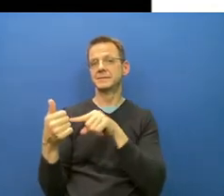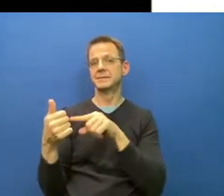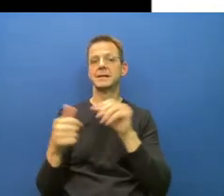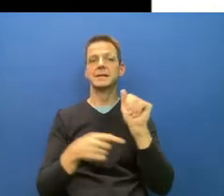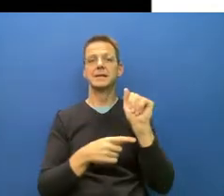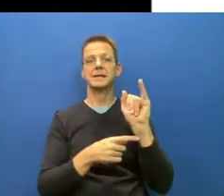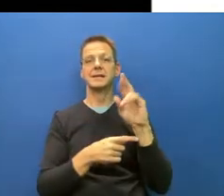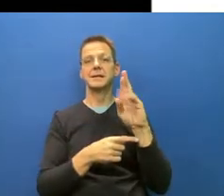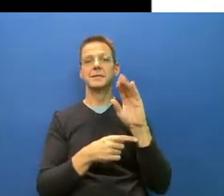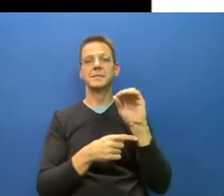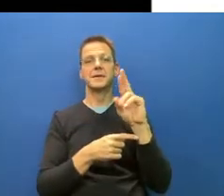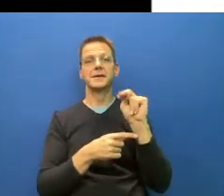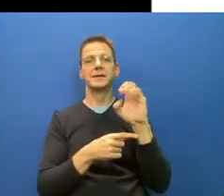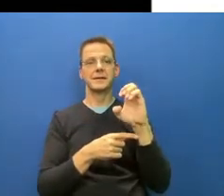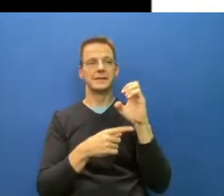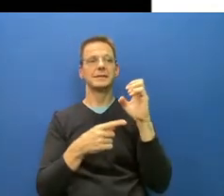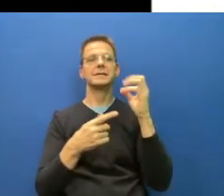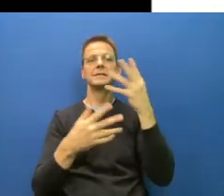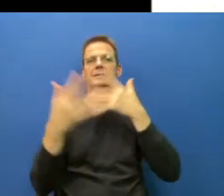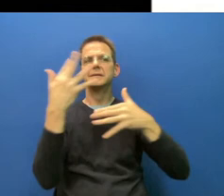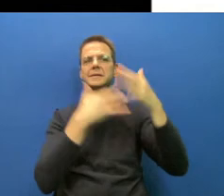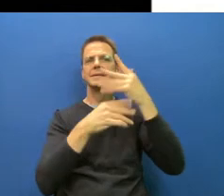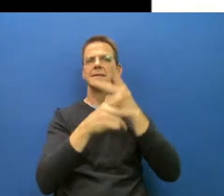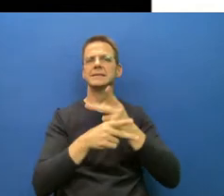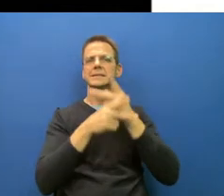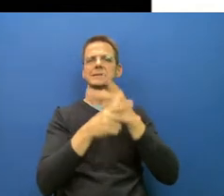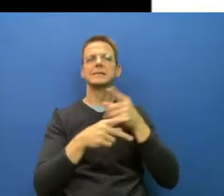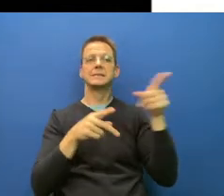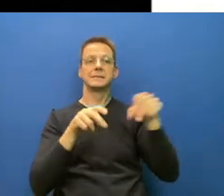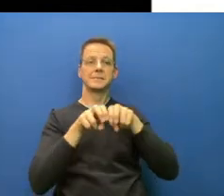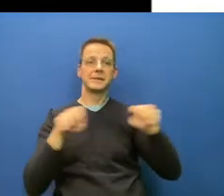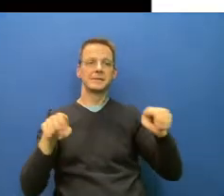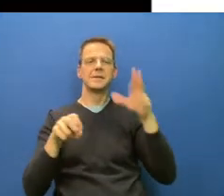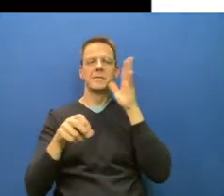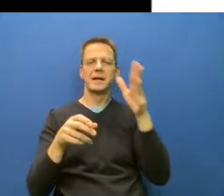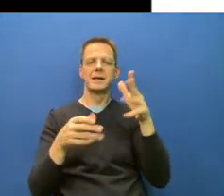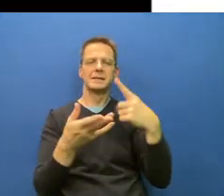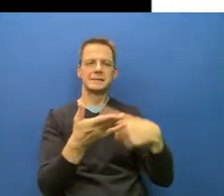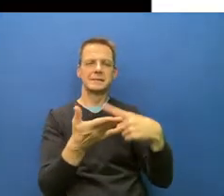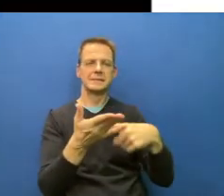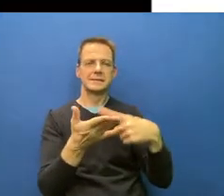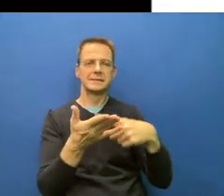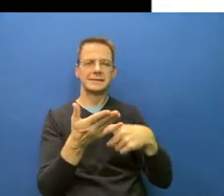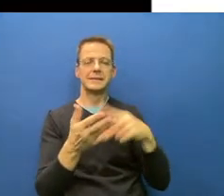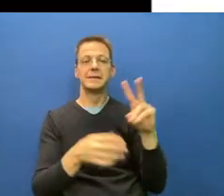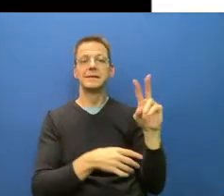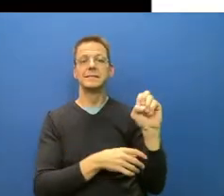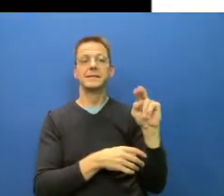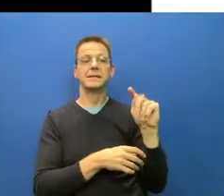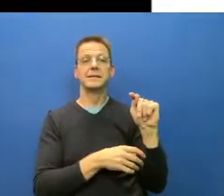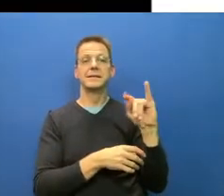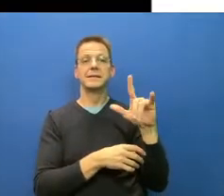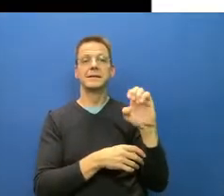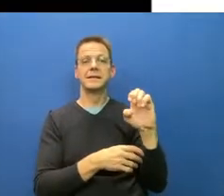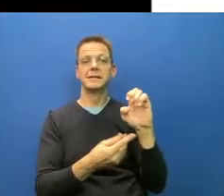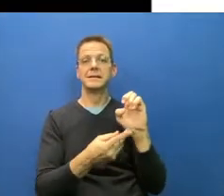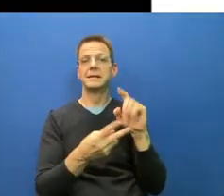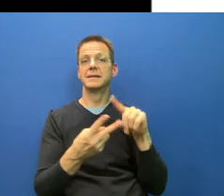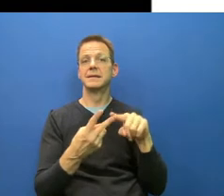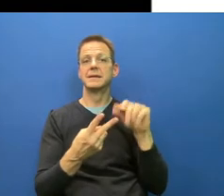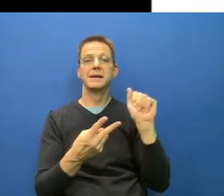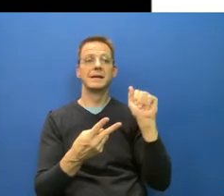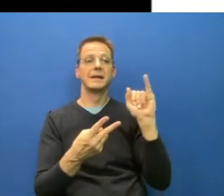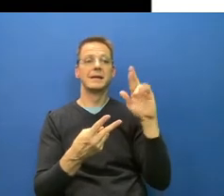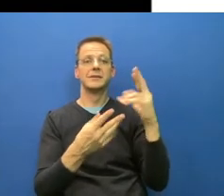filtration, portable HEPA filters in schools and workplaces, which work well, they are cheap like borscht, basically, in the